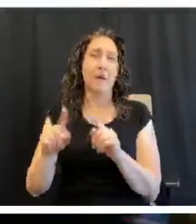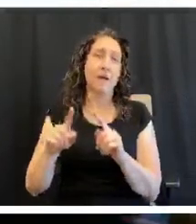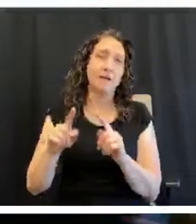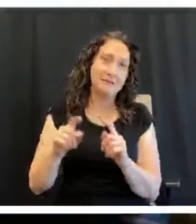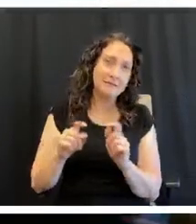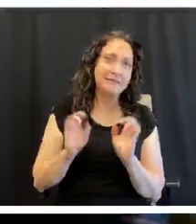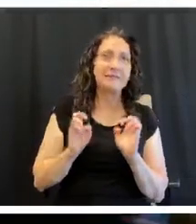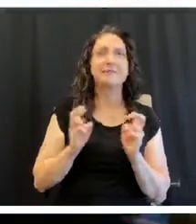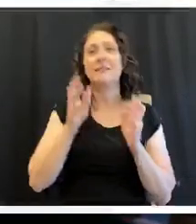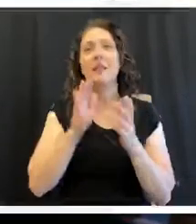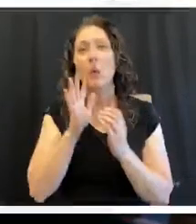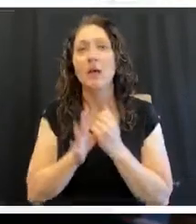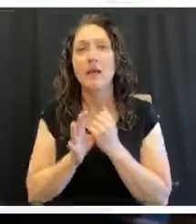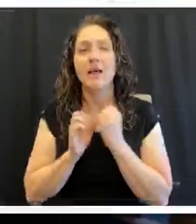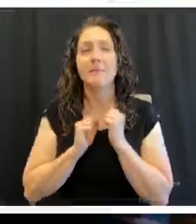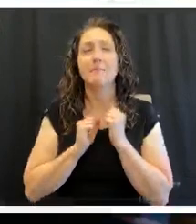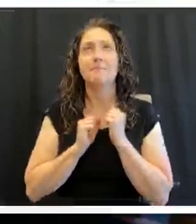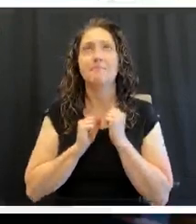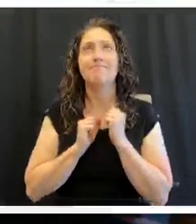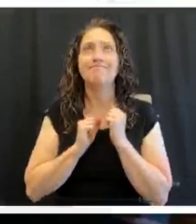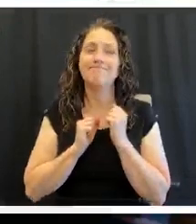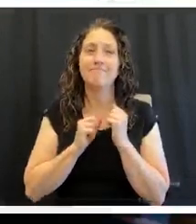the consequences. Got it.